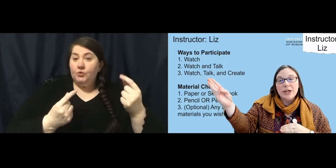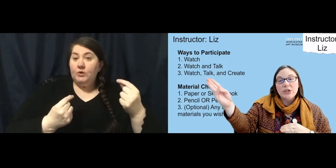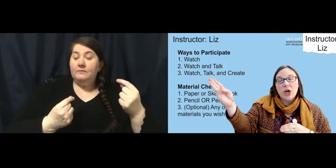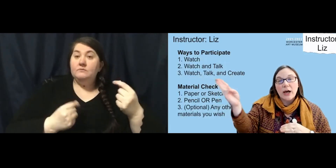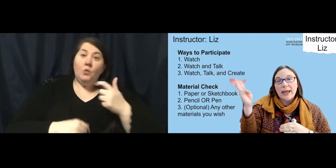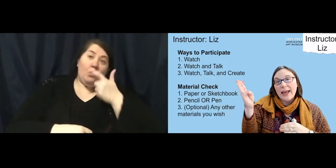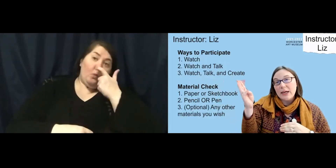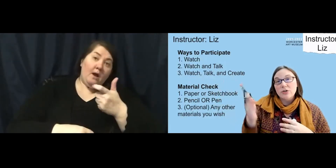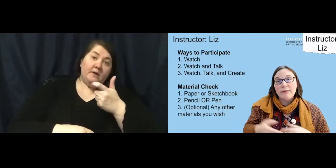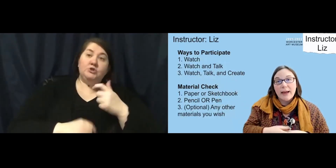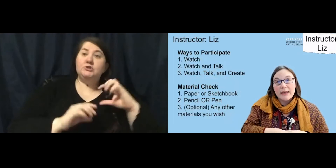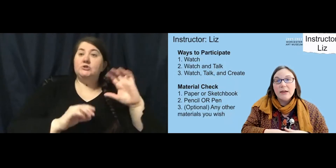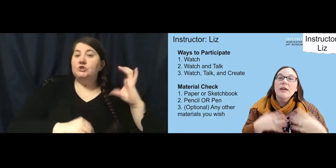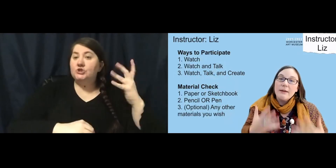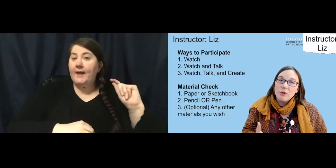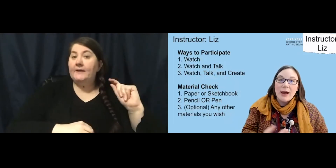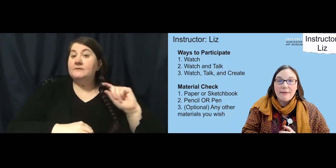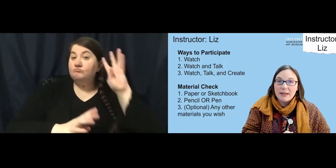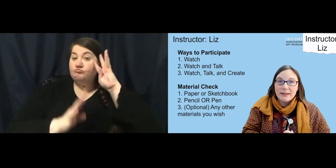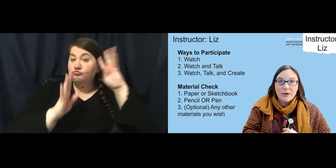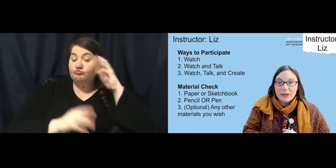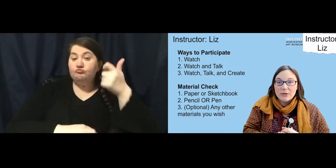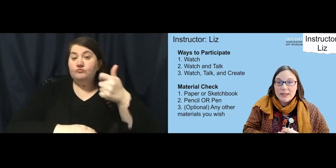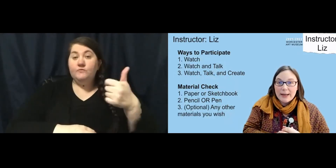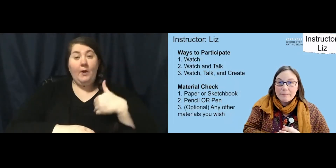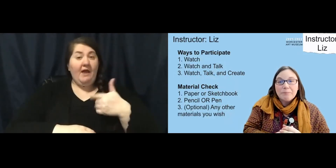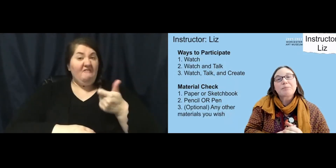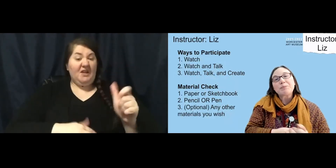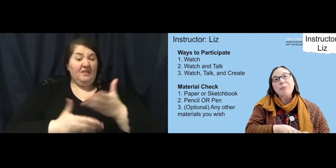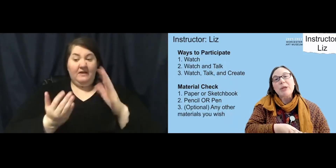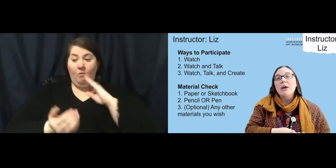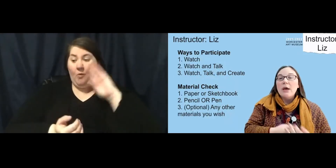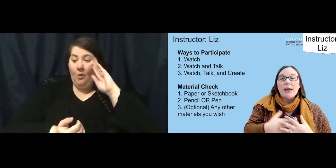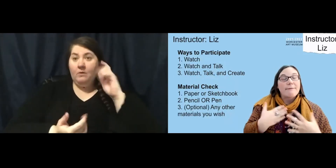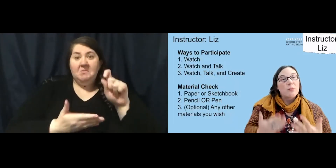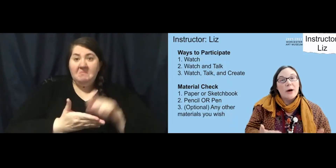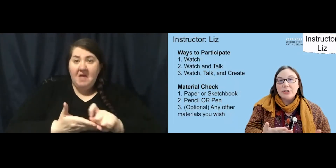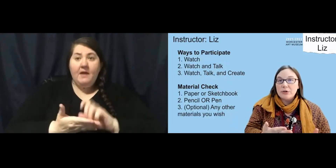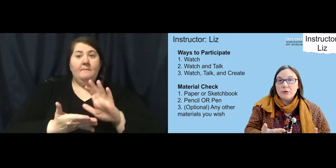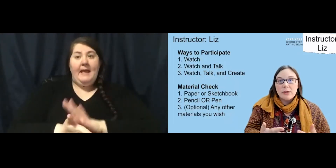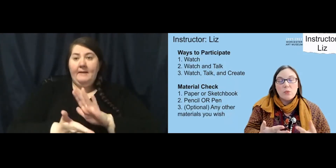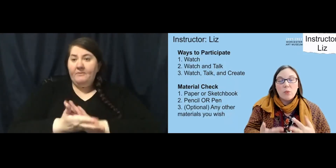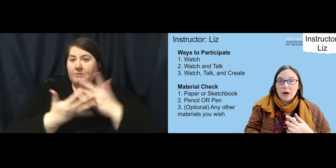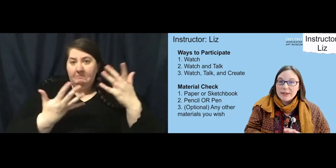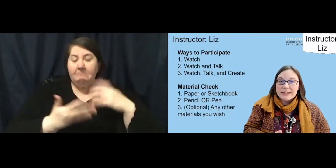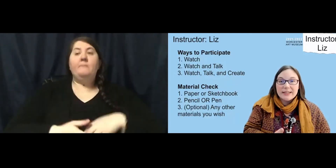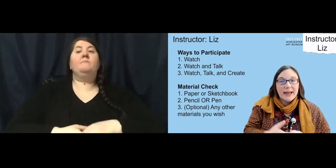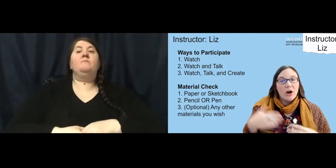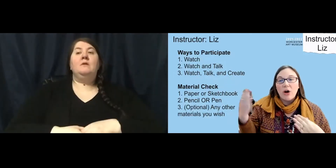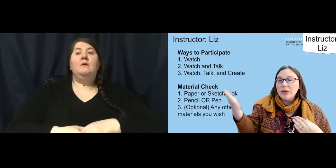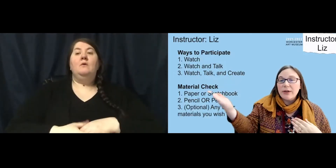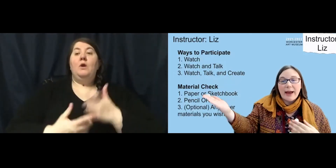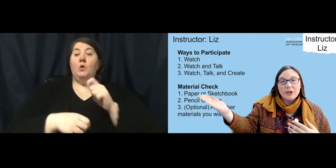watching, talking, and creating if you have anything with you today. If you want to work with us